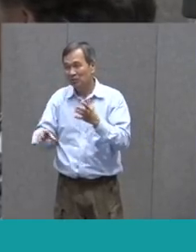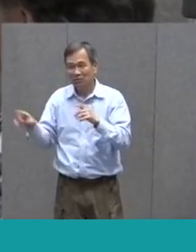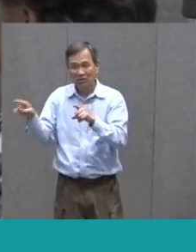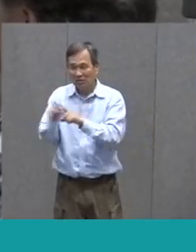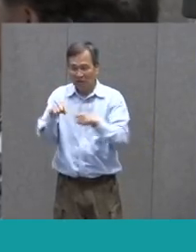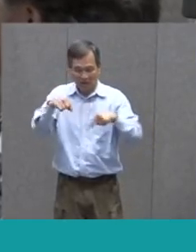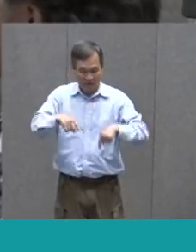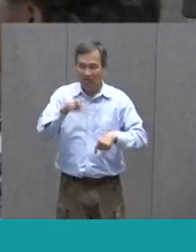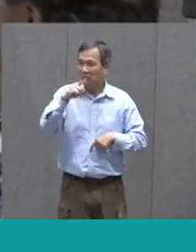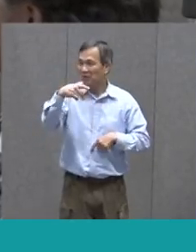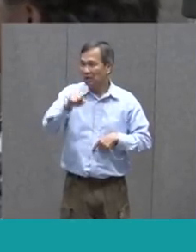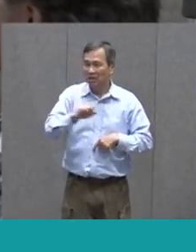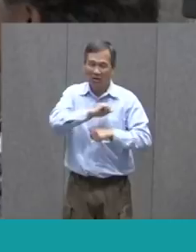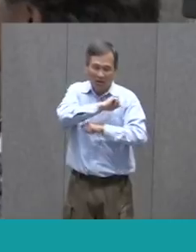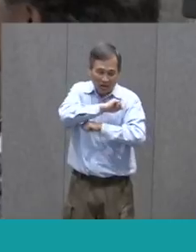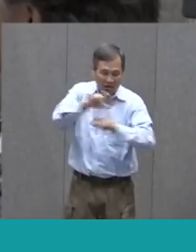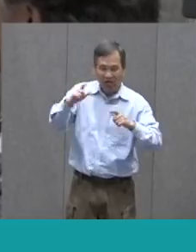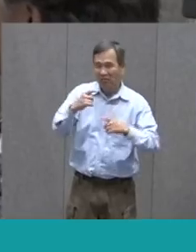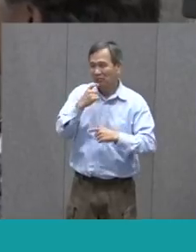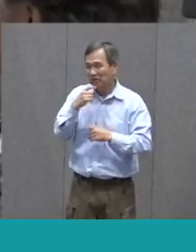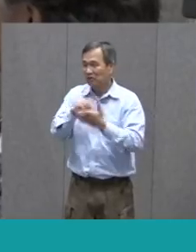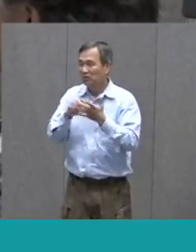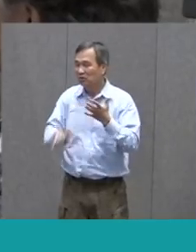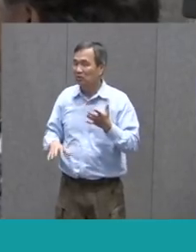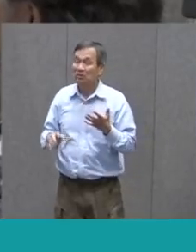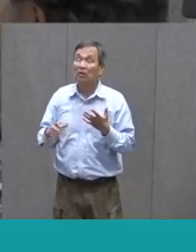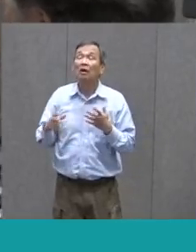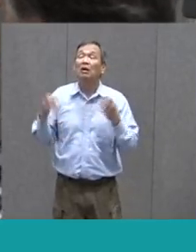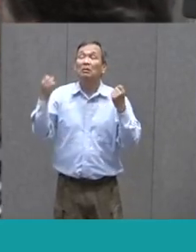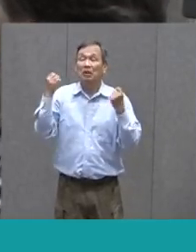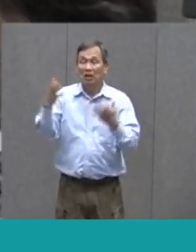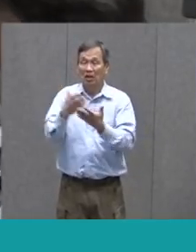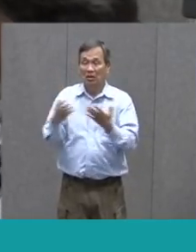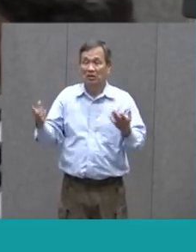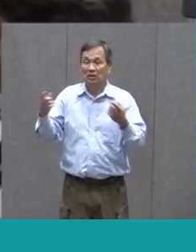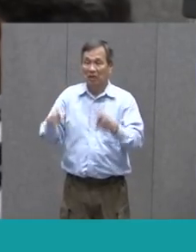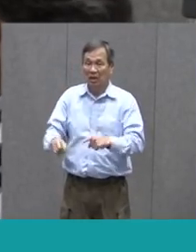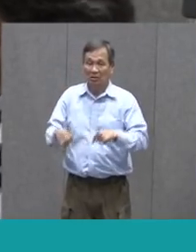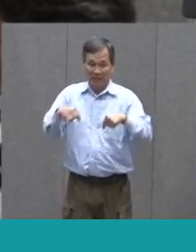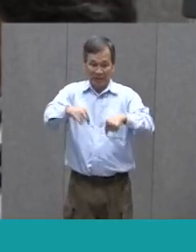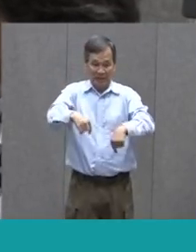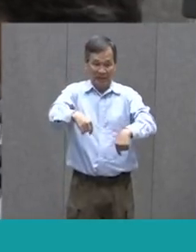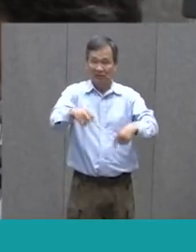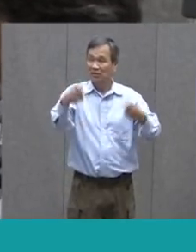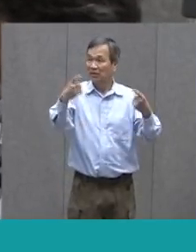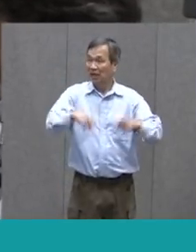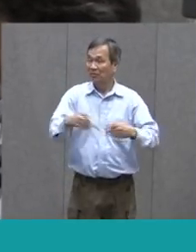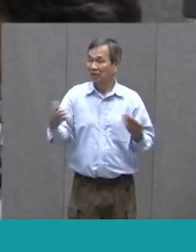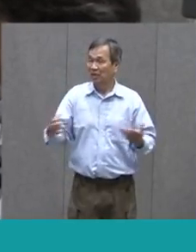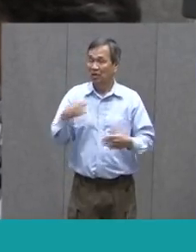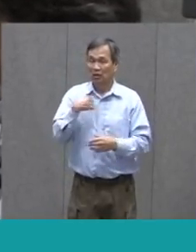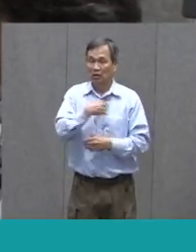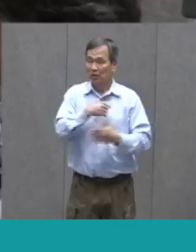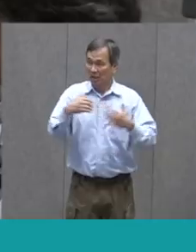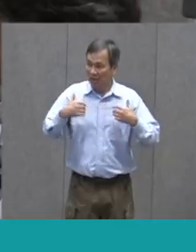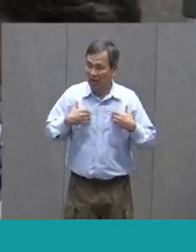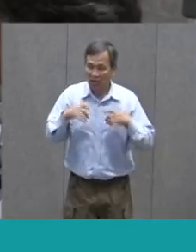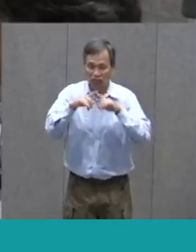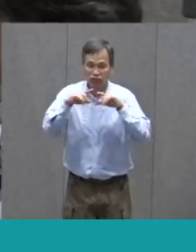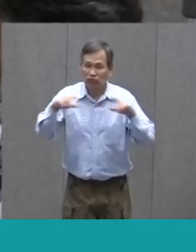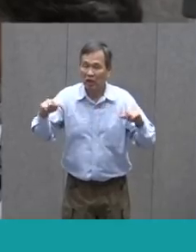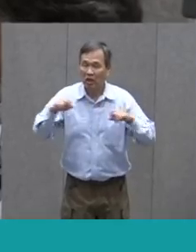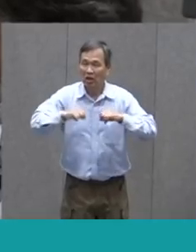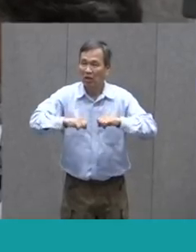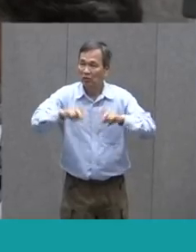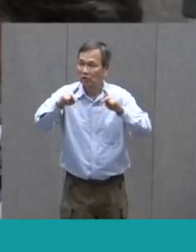everybody in APS is doing that. So there's a lot. We have this show going on here. We have opportunities for